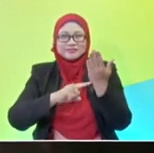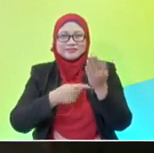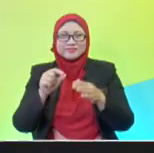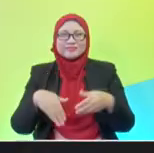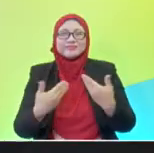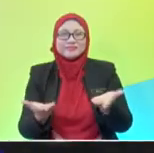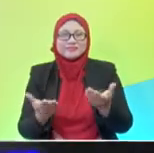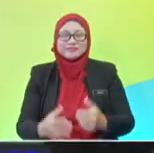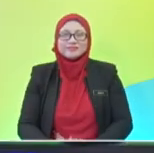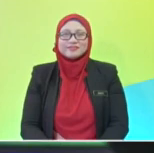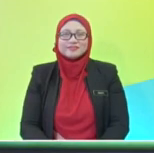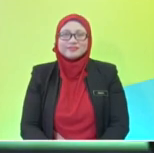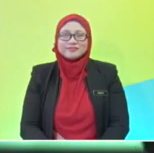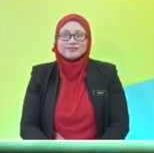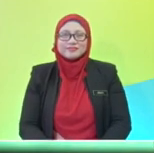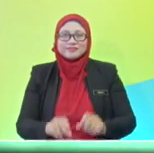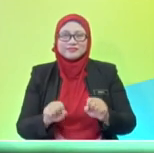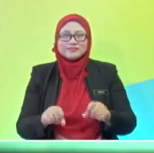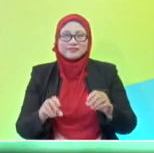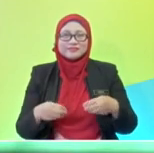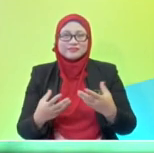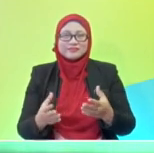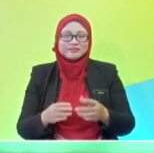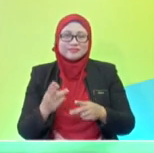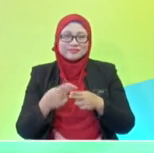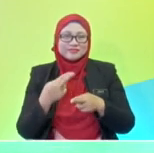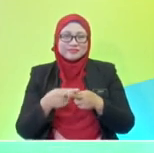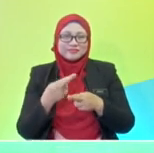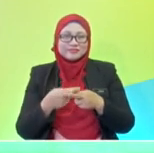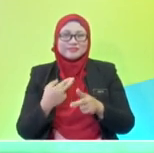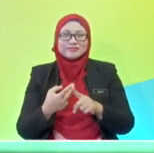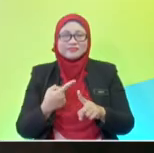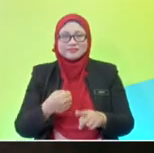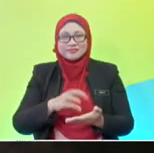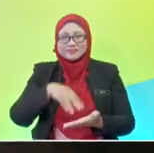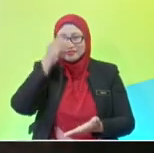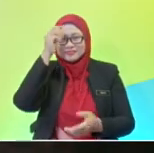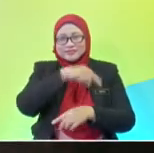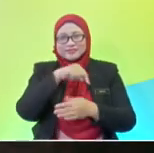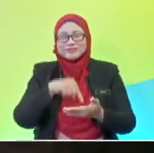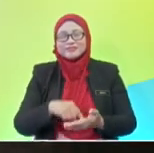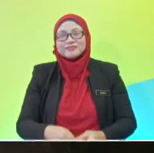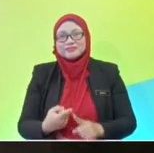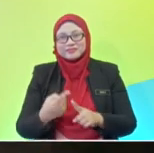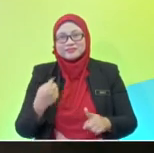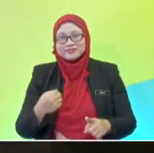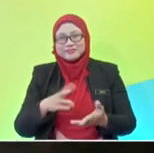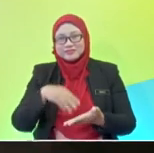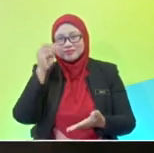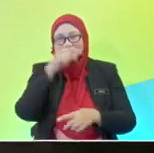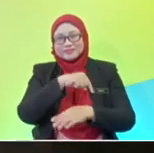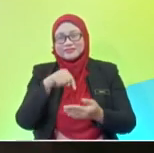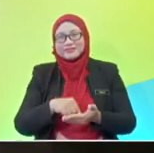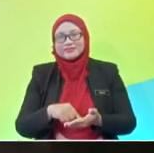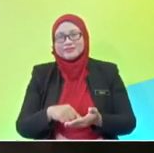do remember those tips. Can we get a brief conclusion from our lesson for today, Madam Ina? All right. From today's lesson, you learnt how